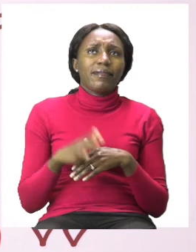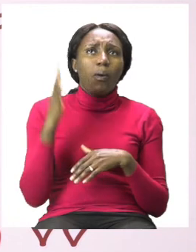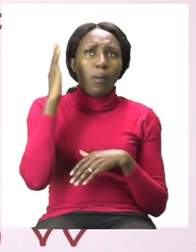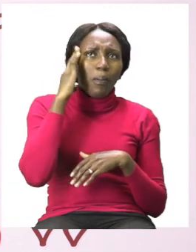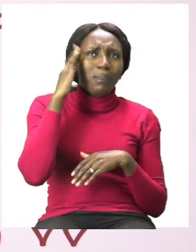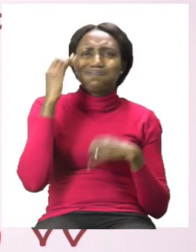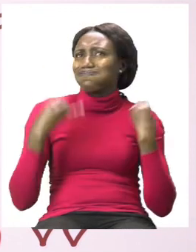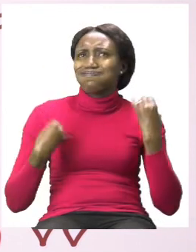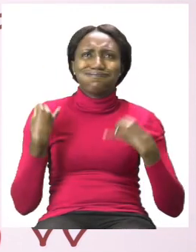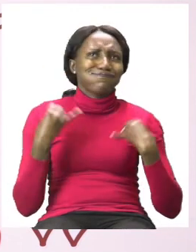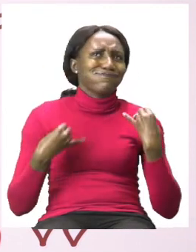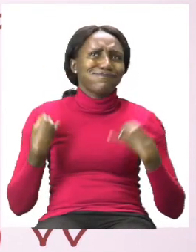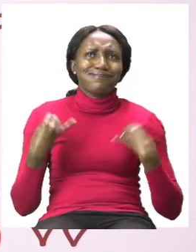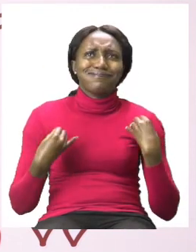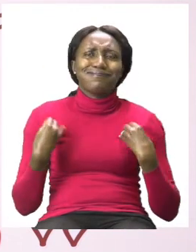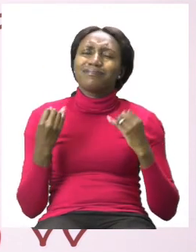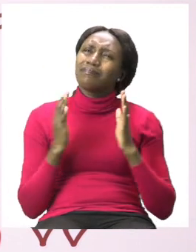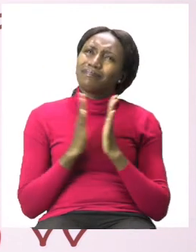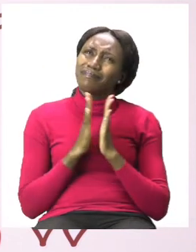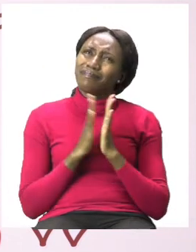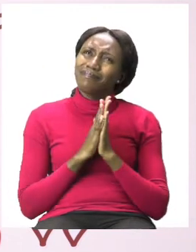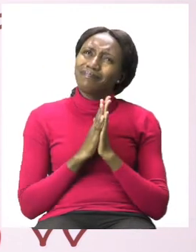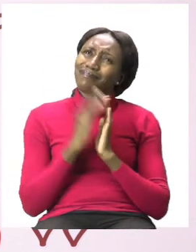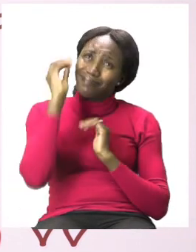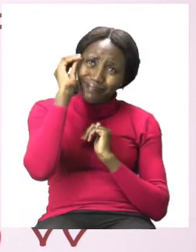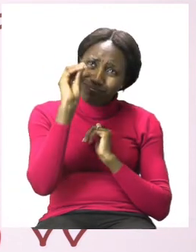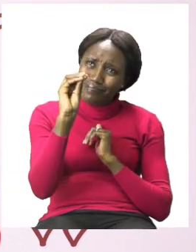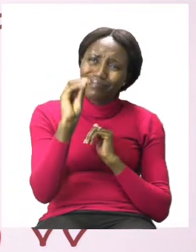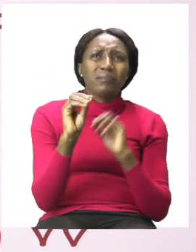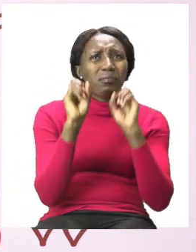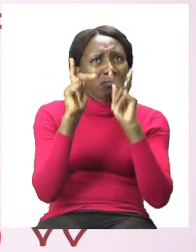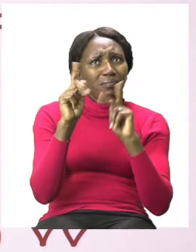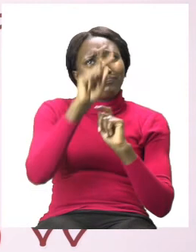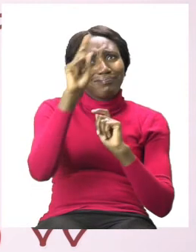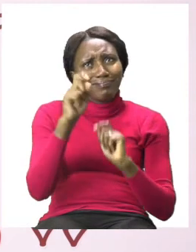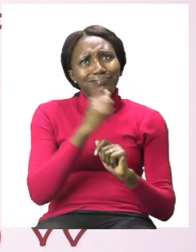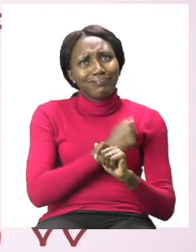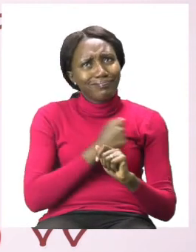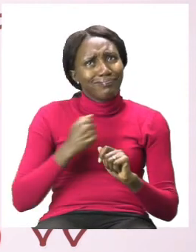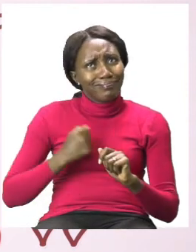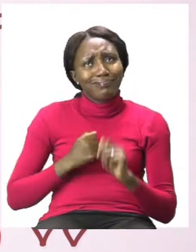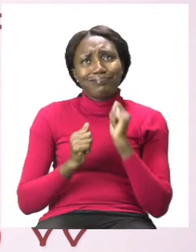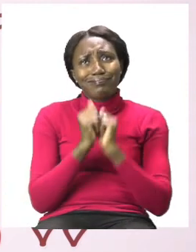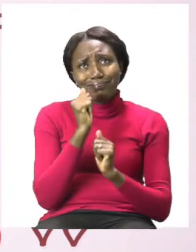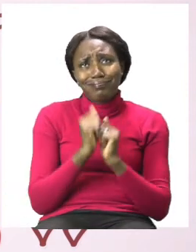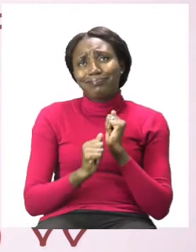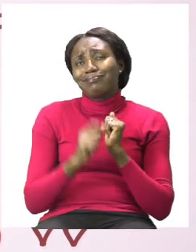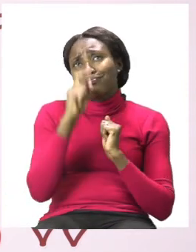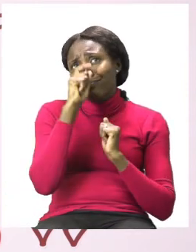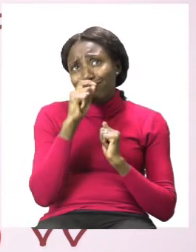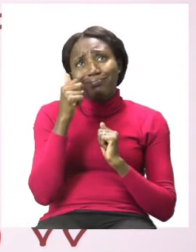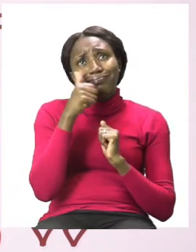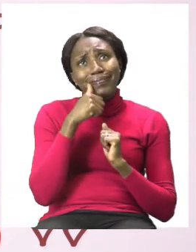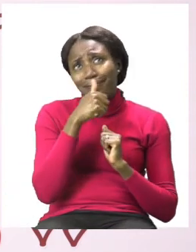did. Remember, if you don't know what to do, that's okay. You can always ask for help. Just make sure